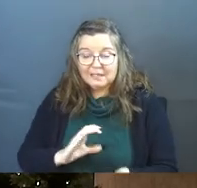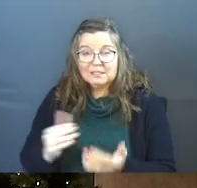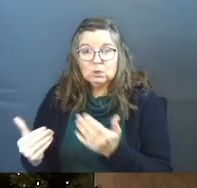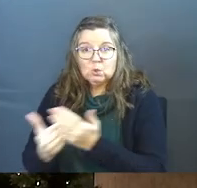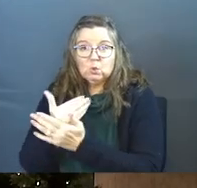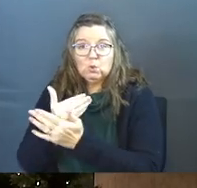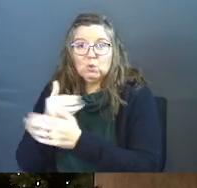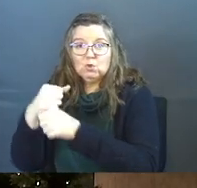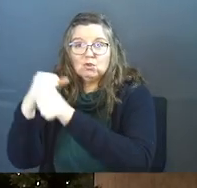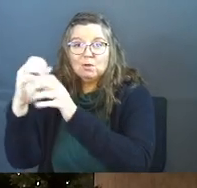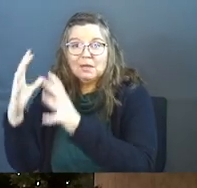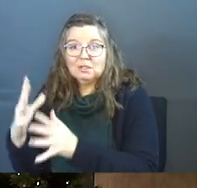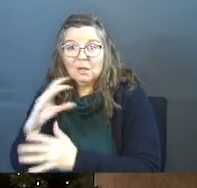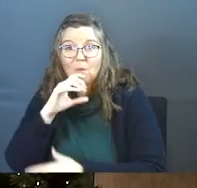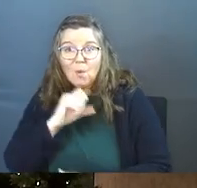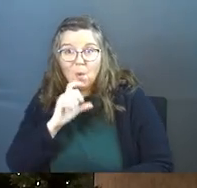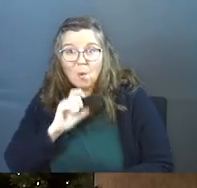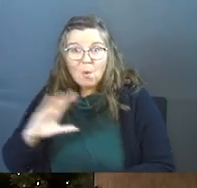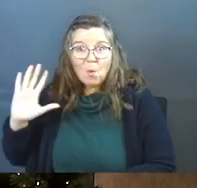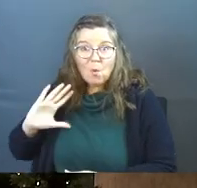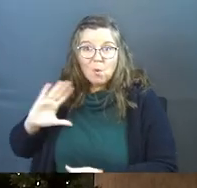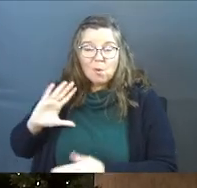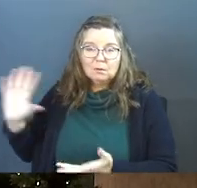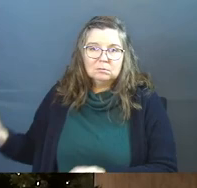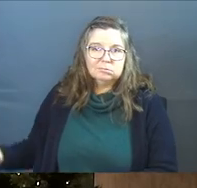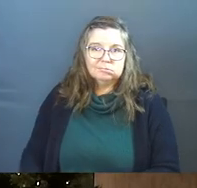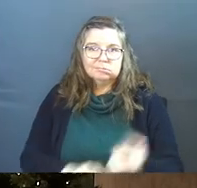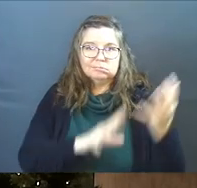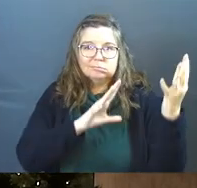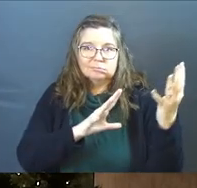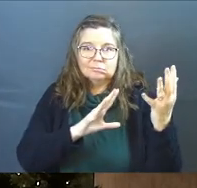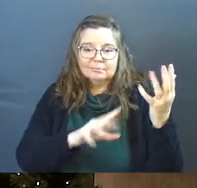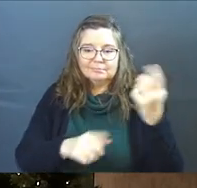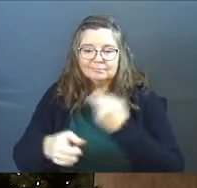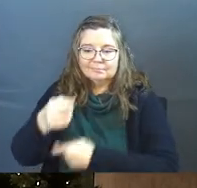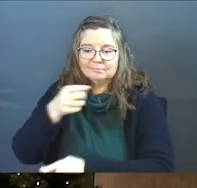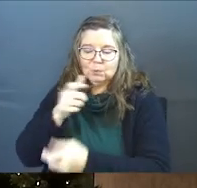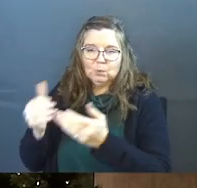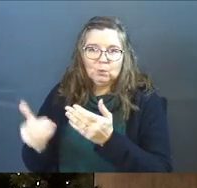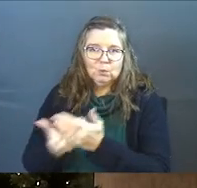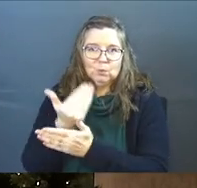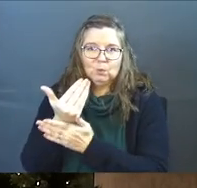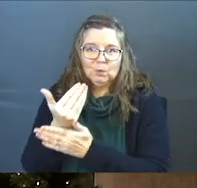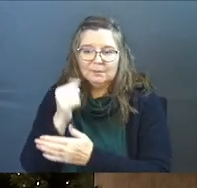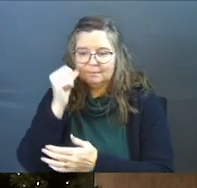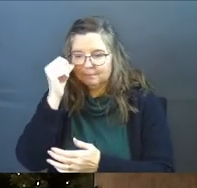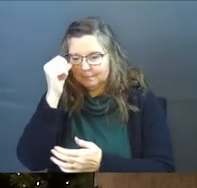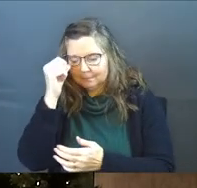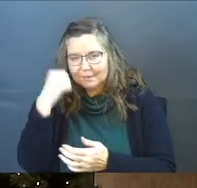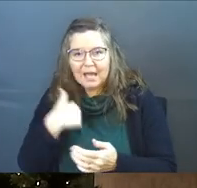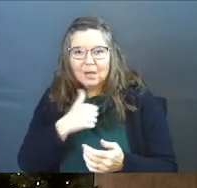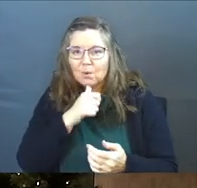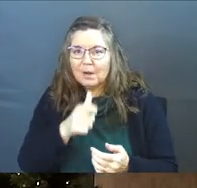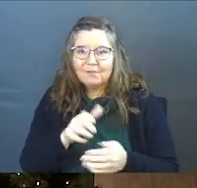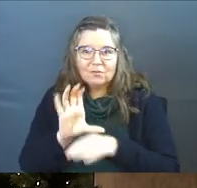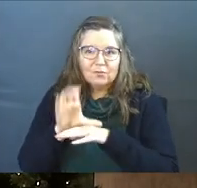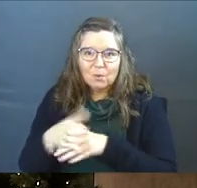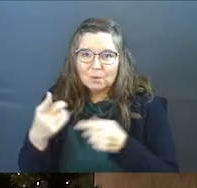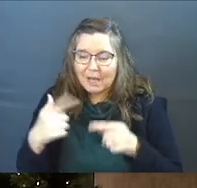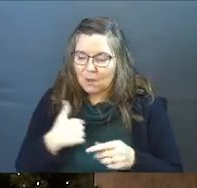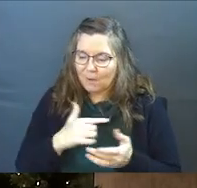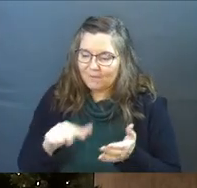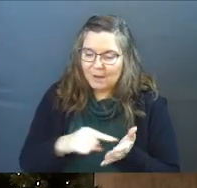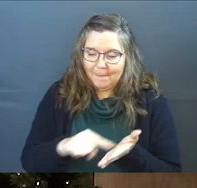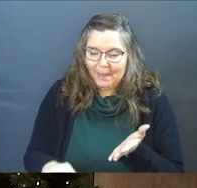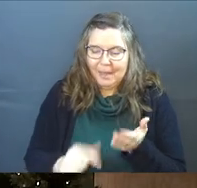old is gone, and the new has come, and I don't have to make it happen, and I don't have to pay for it. I